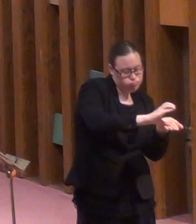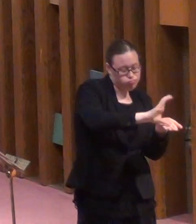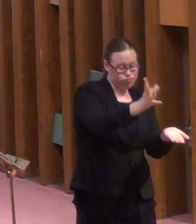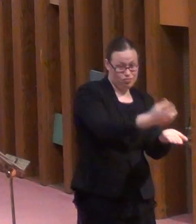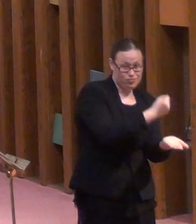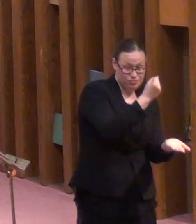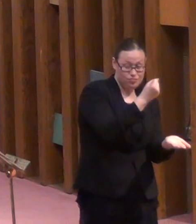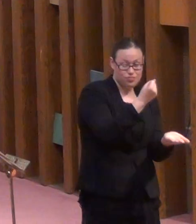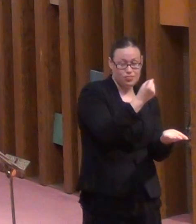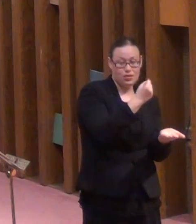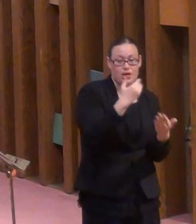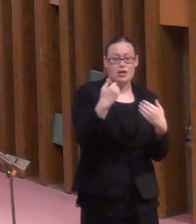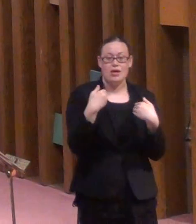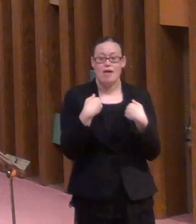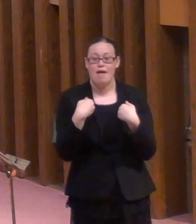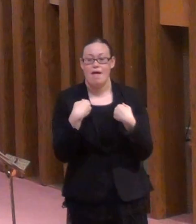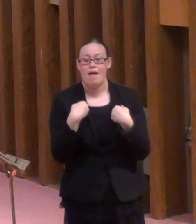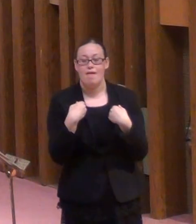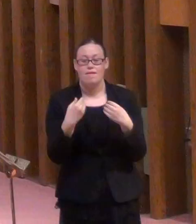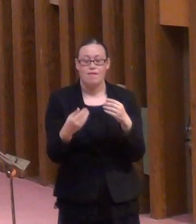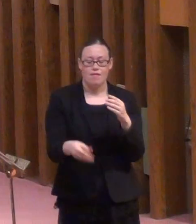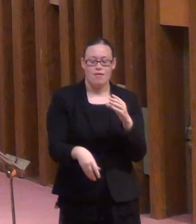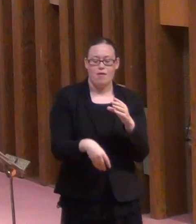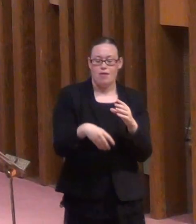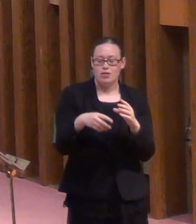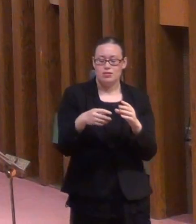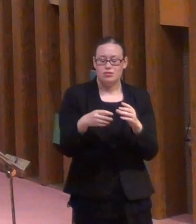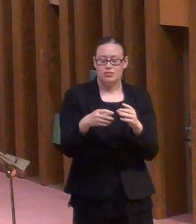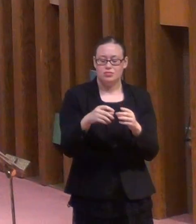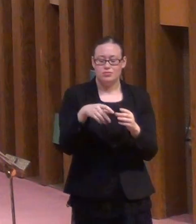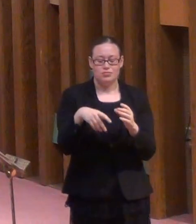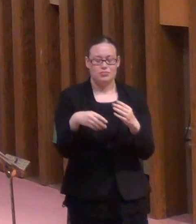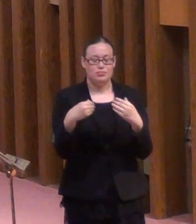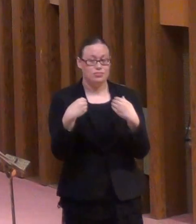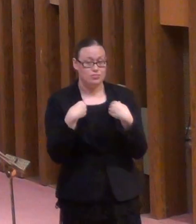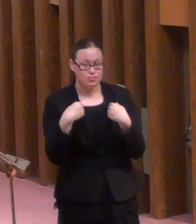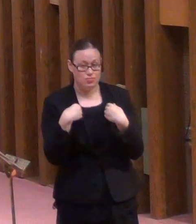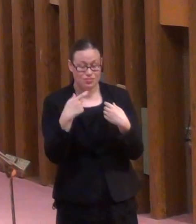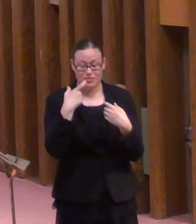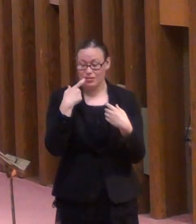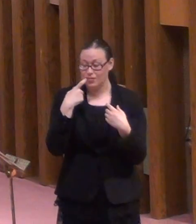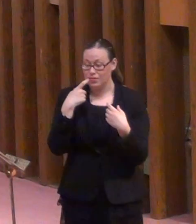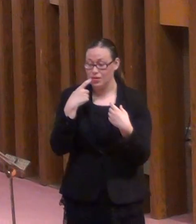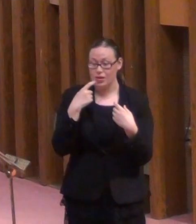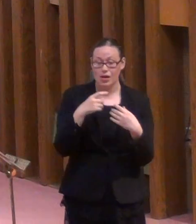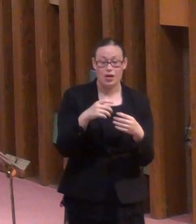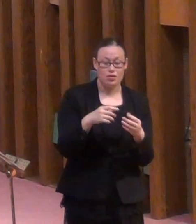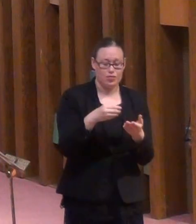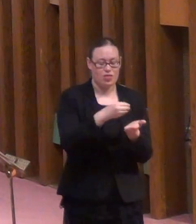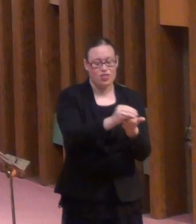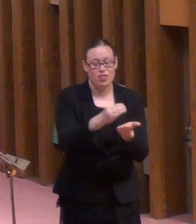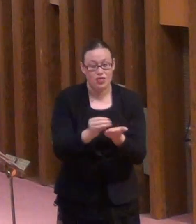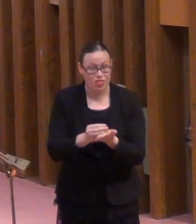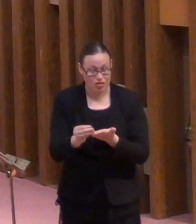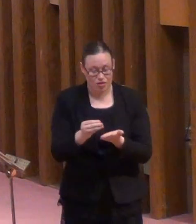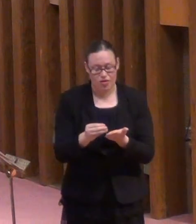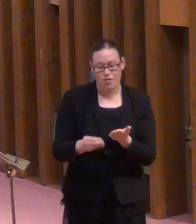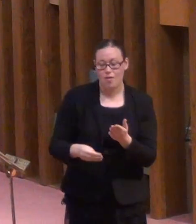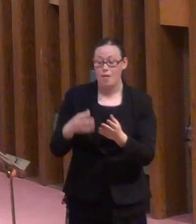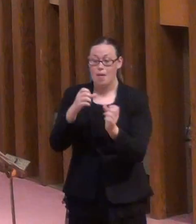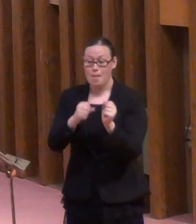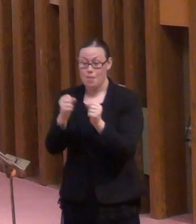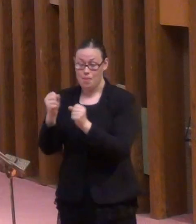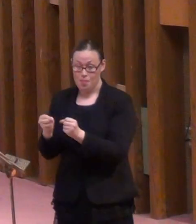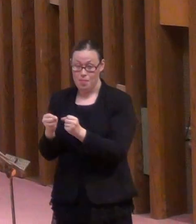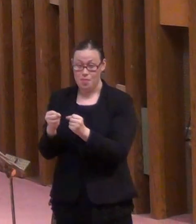who like to spend it in visible ways, power addicts who like to use money